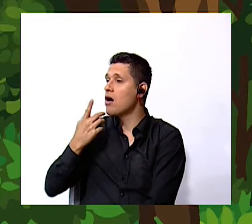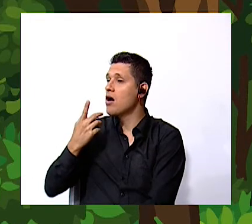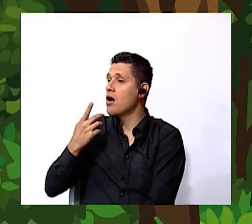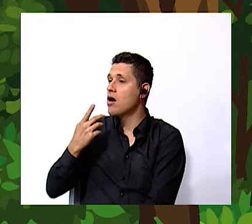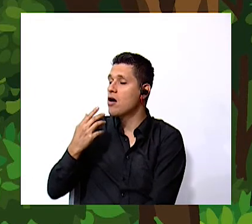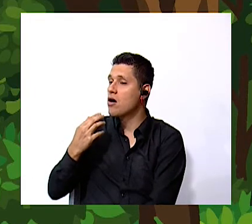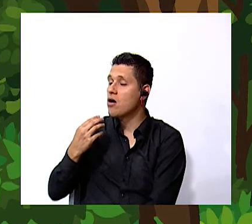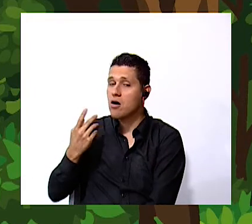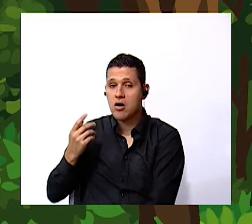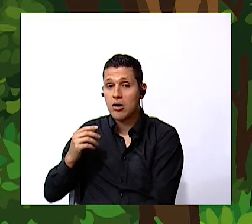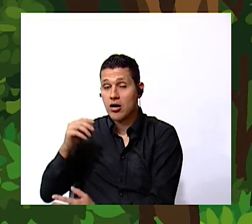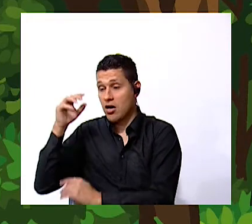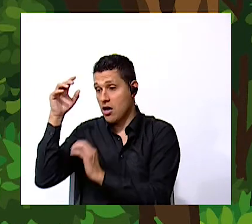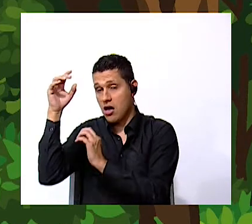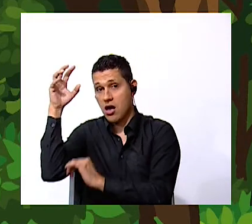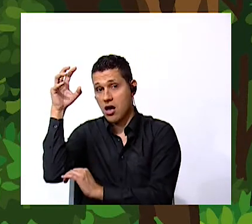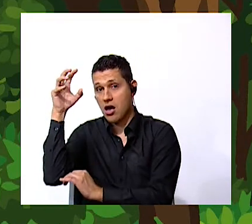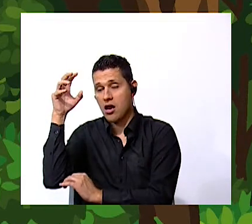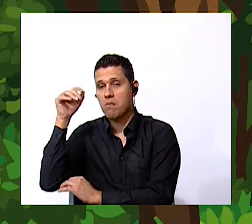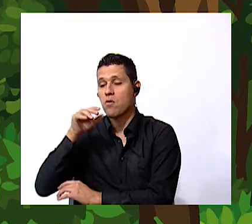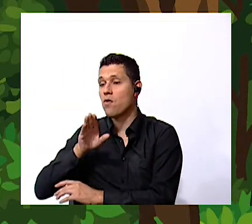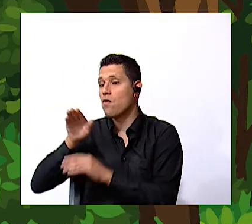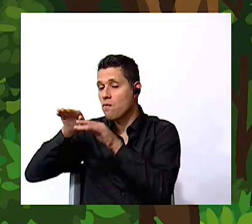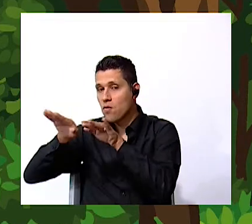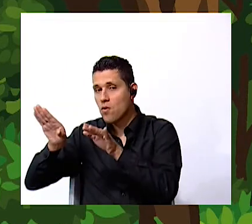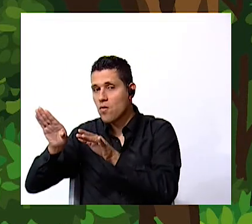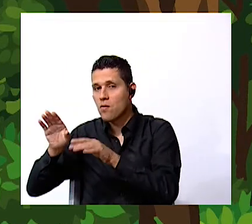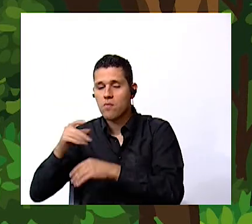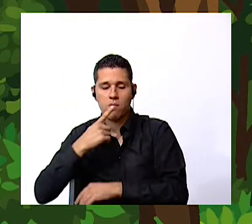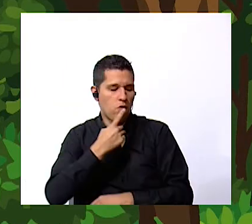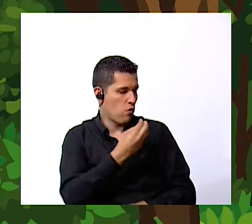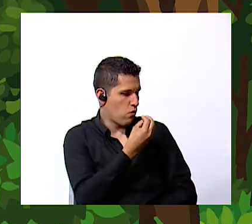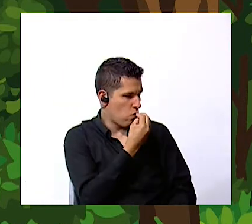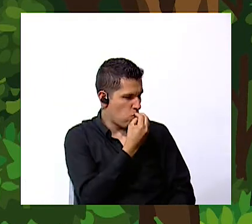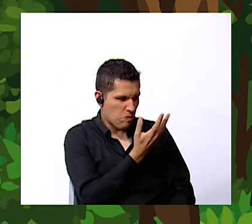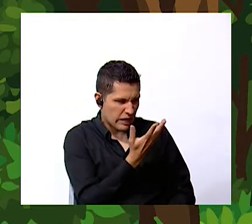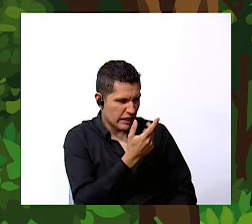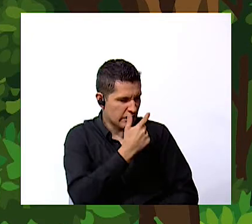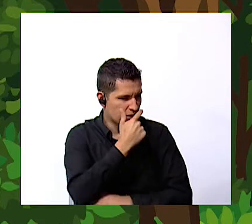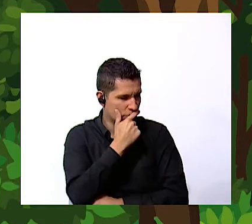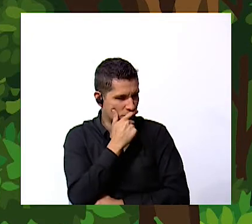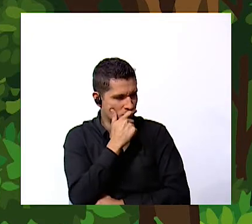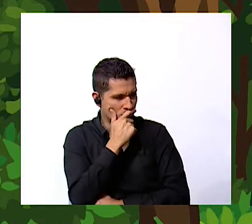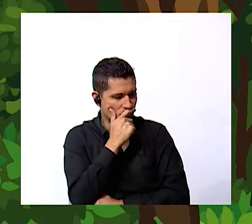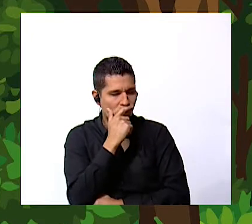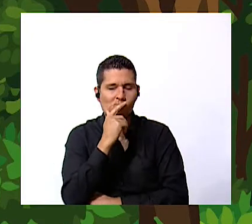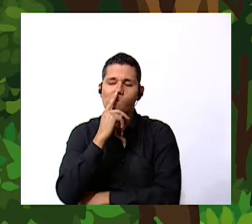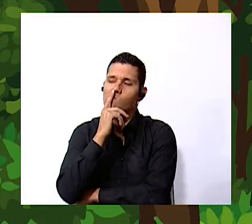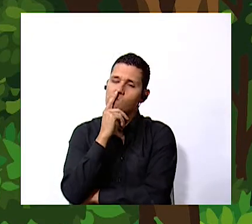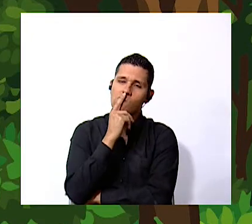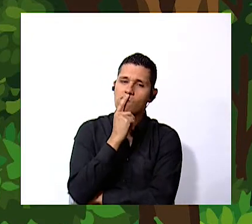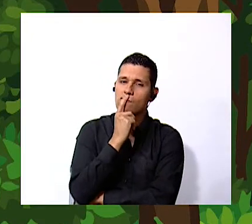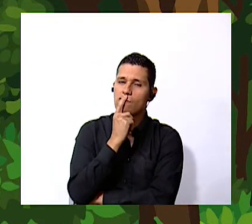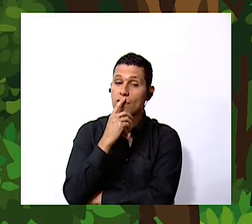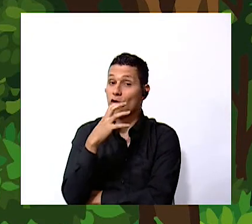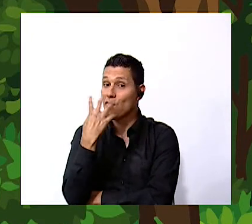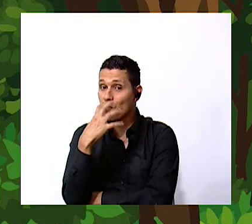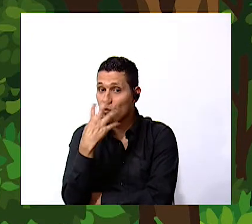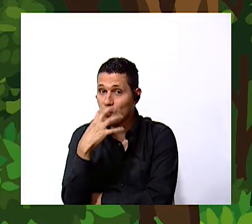nest what kind of food did the bird eat uh fruits